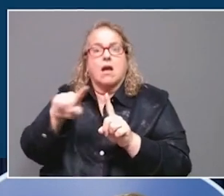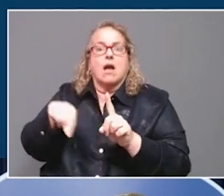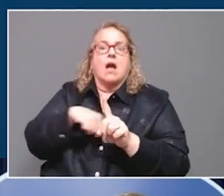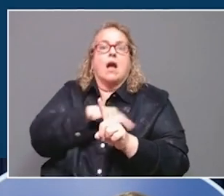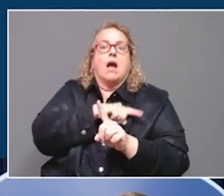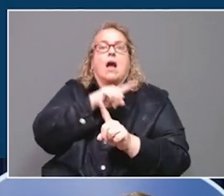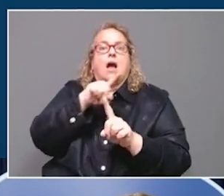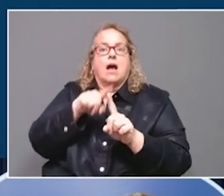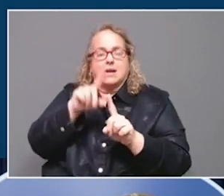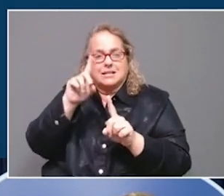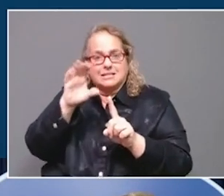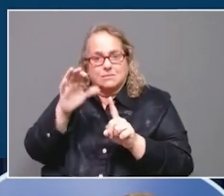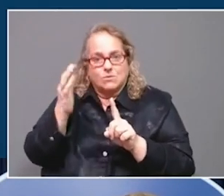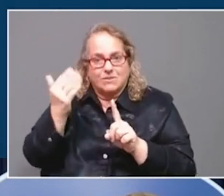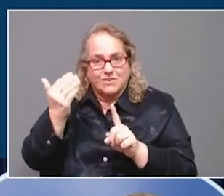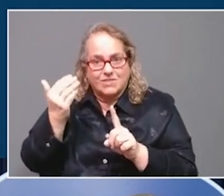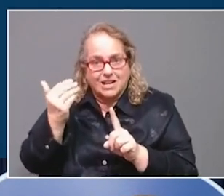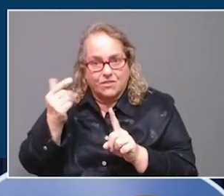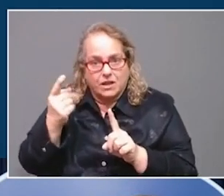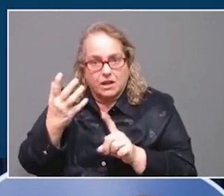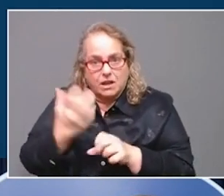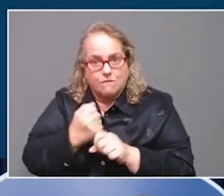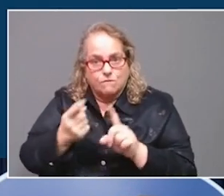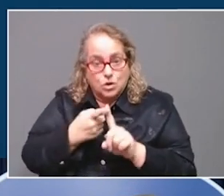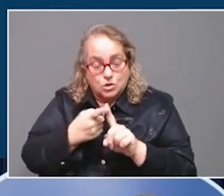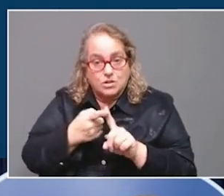-598-2246.